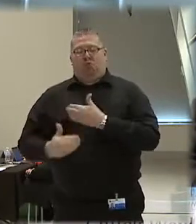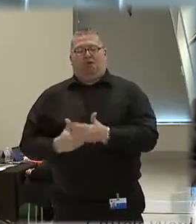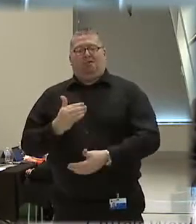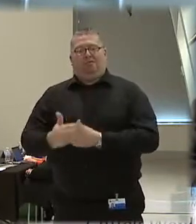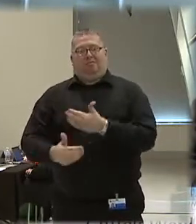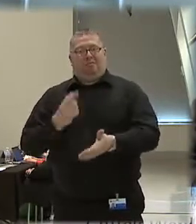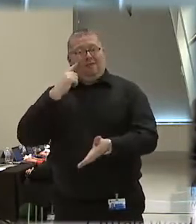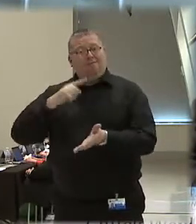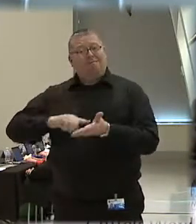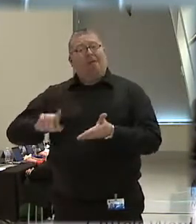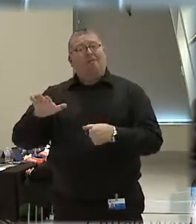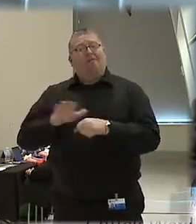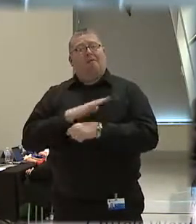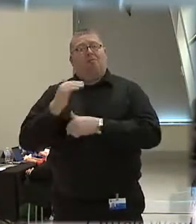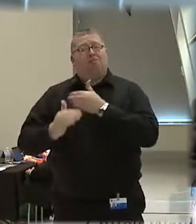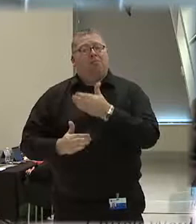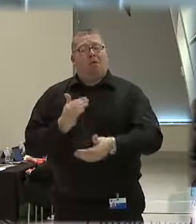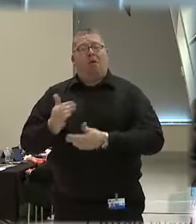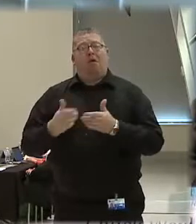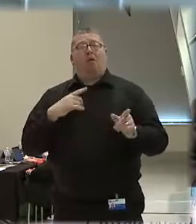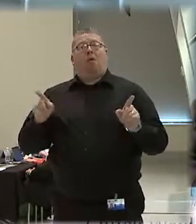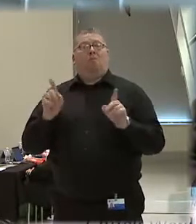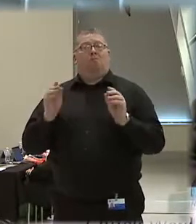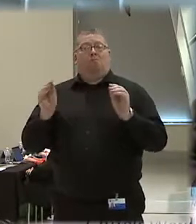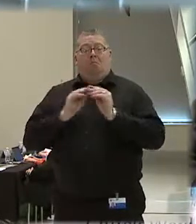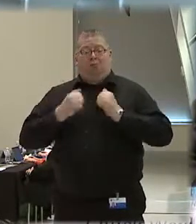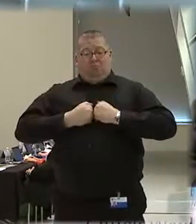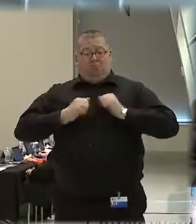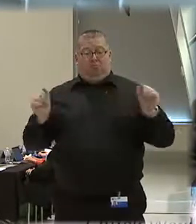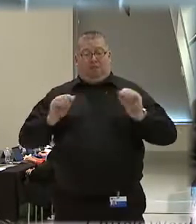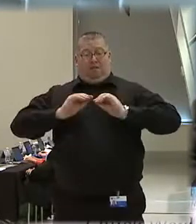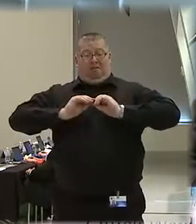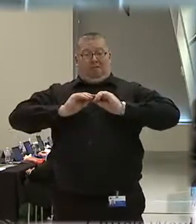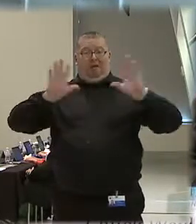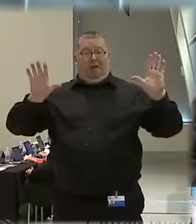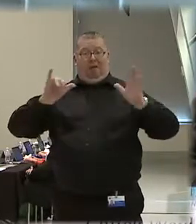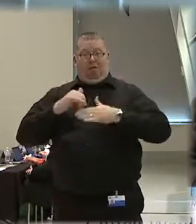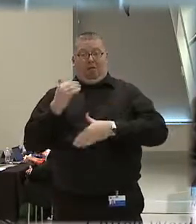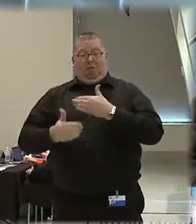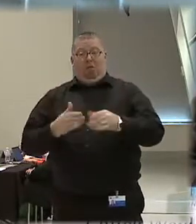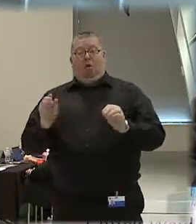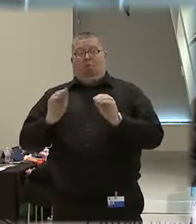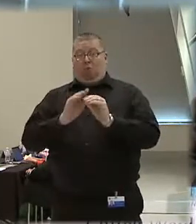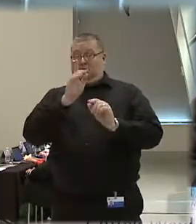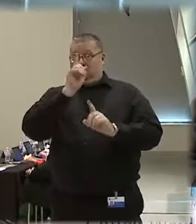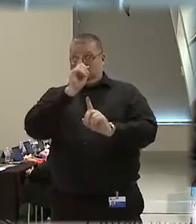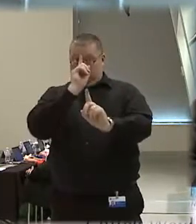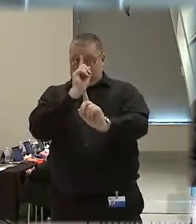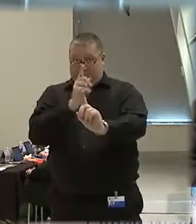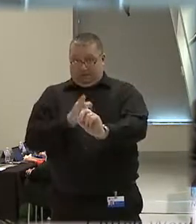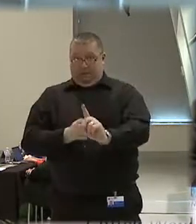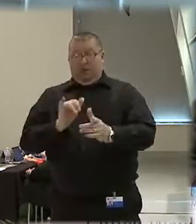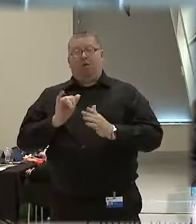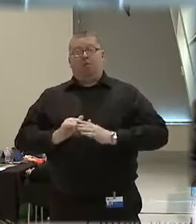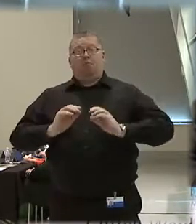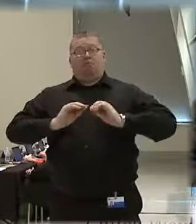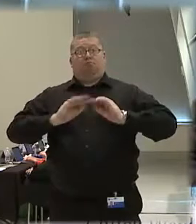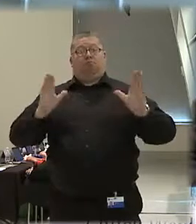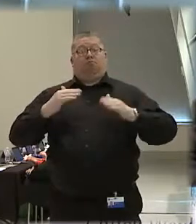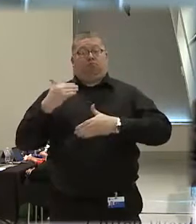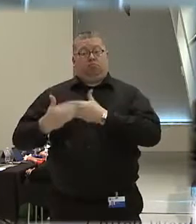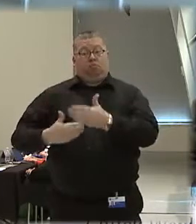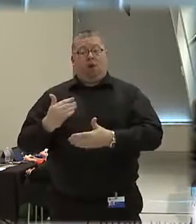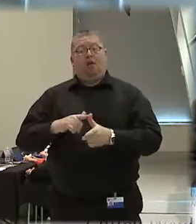in the process. And the more transparent I can make the process, the more objective that I can make the process, you and I may have a